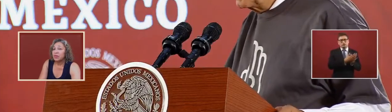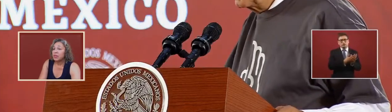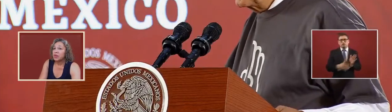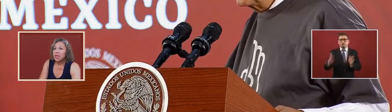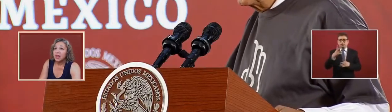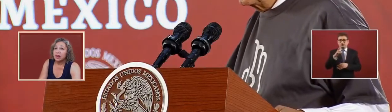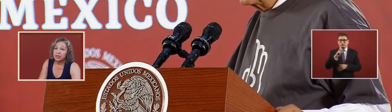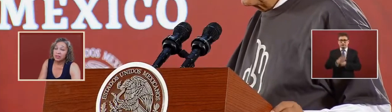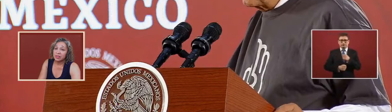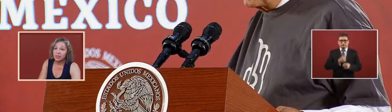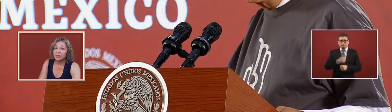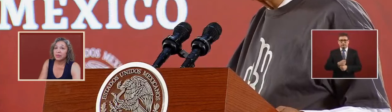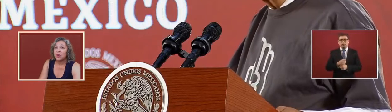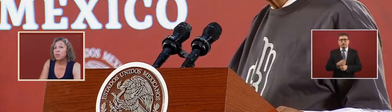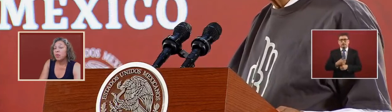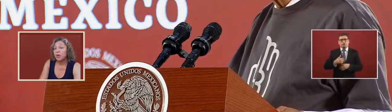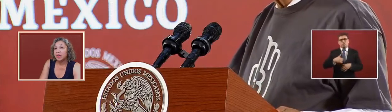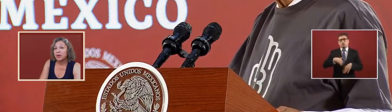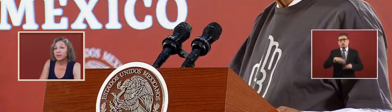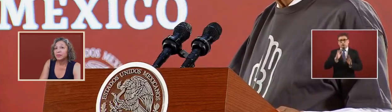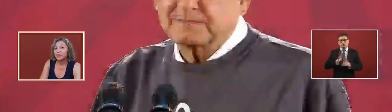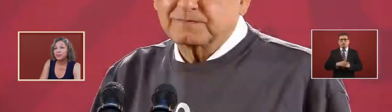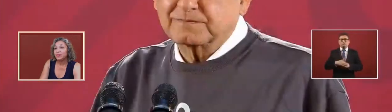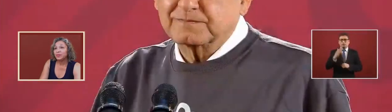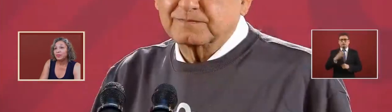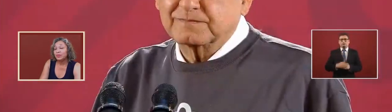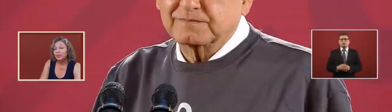for 30 years or more